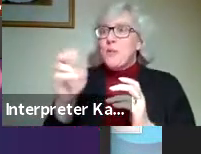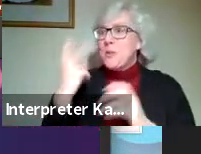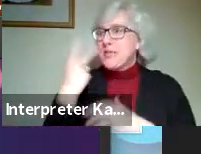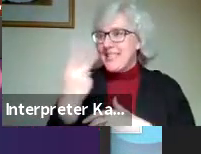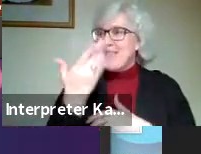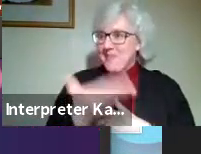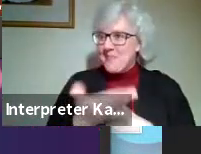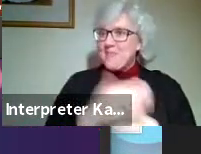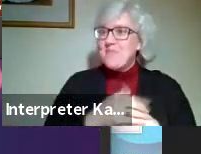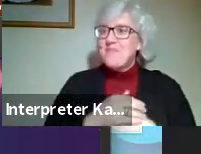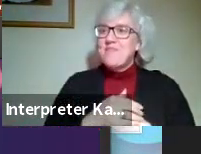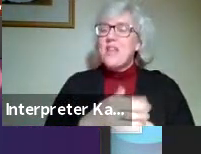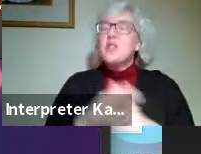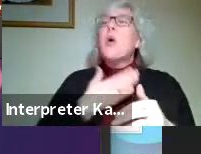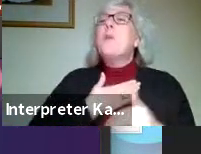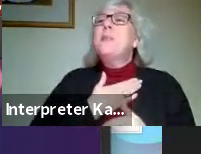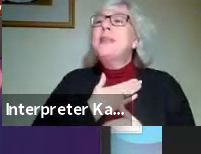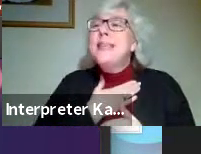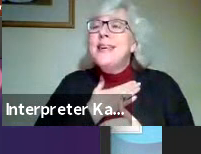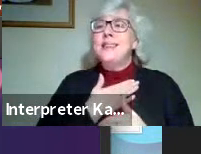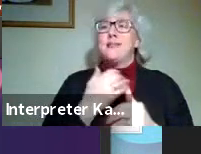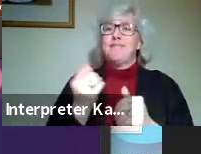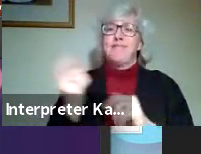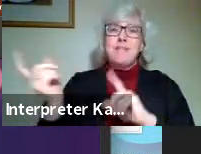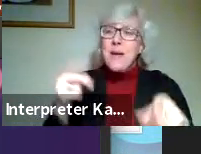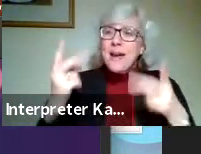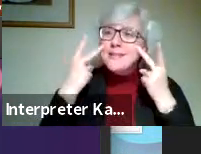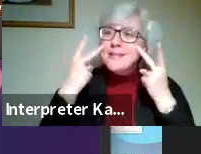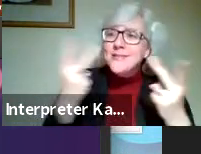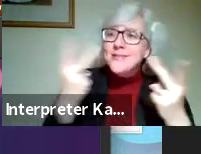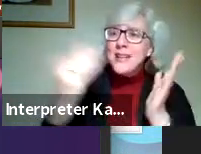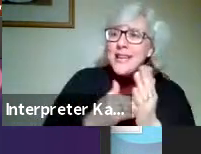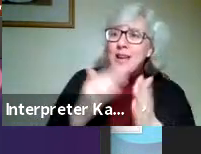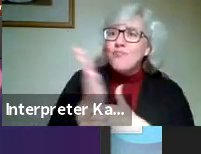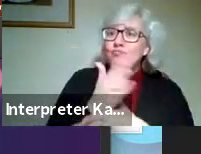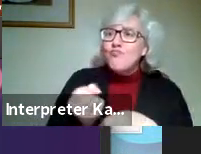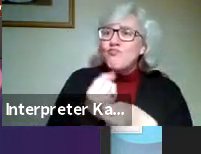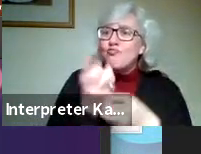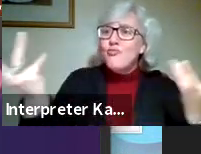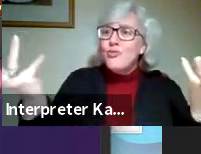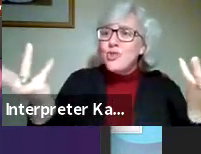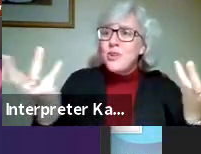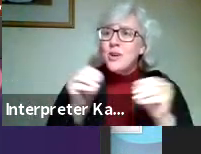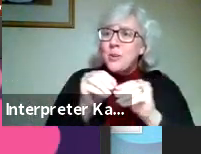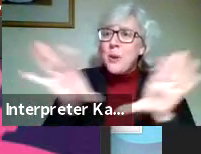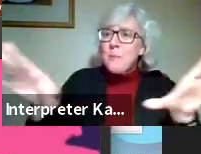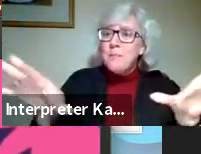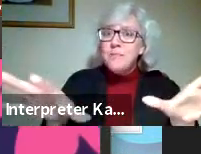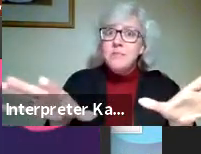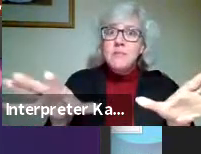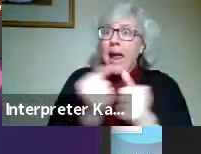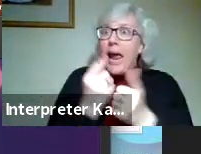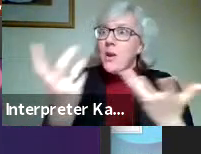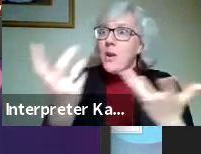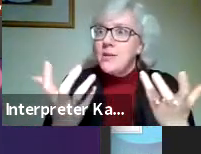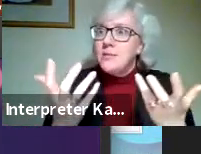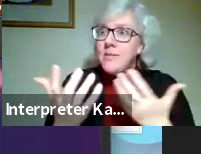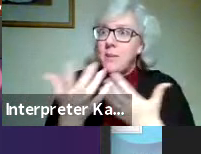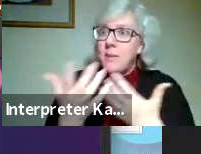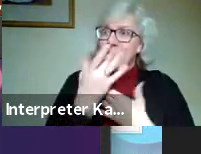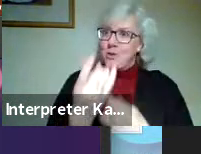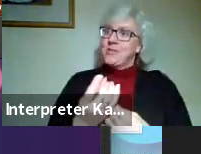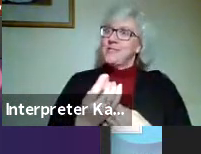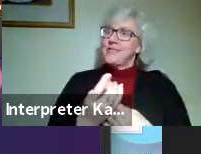this event. So please feel free to view it, to share it with family and friends, to really share it with anybody who might be interested